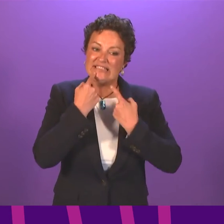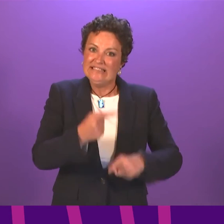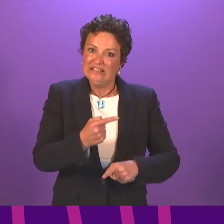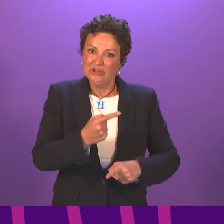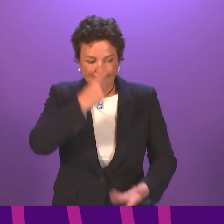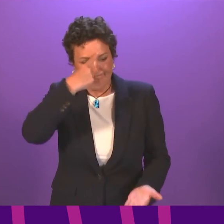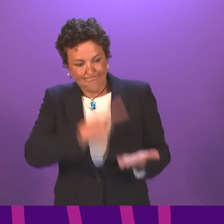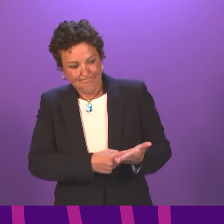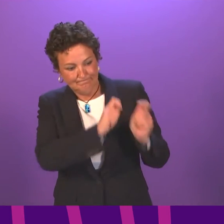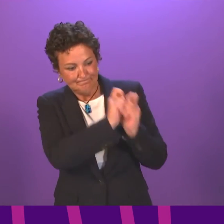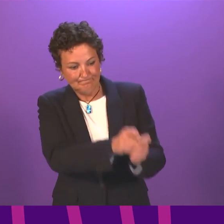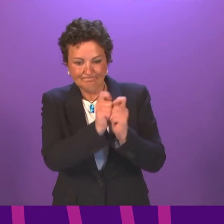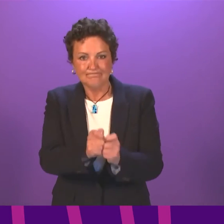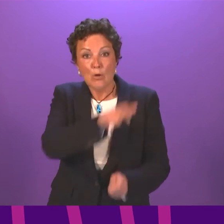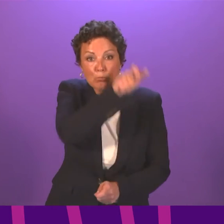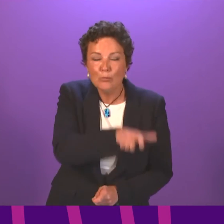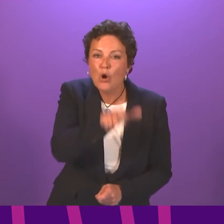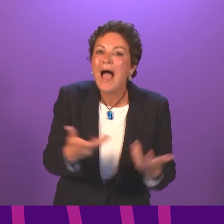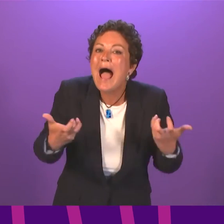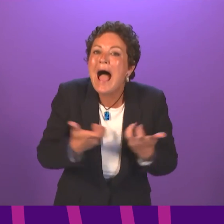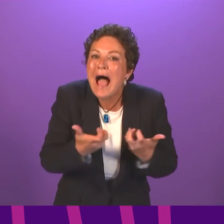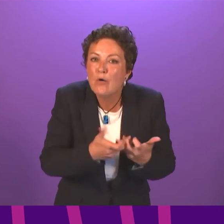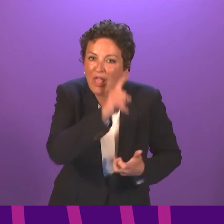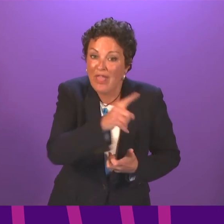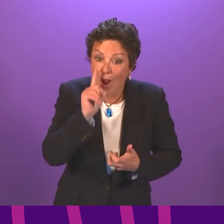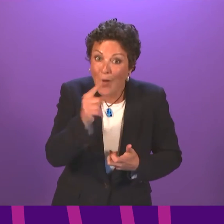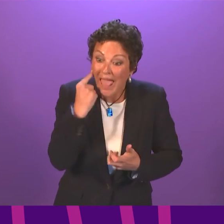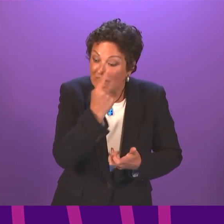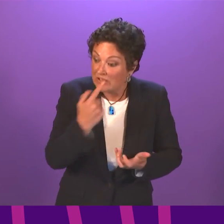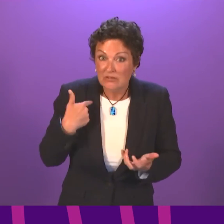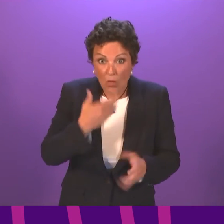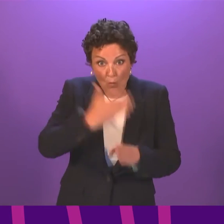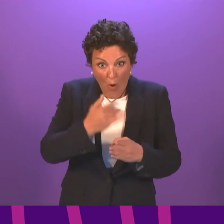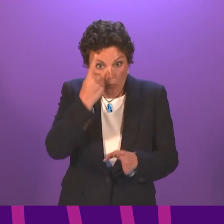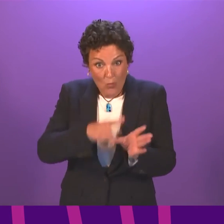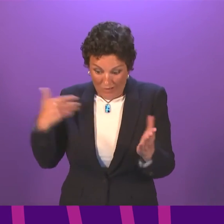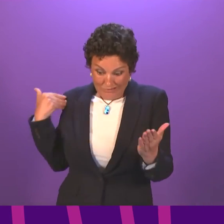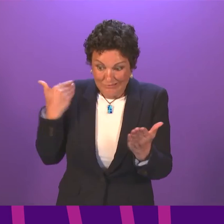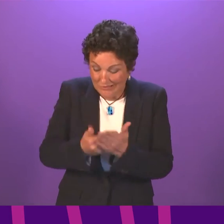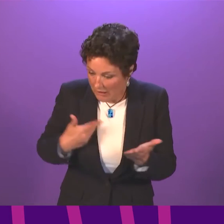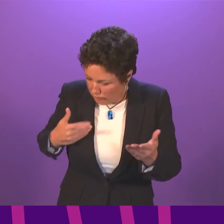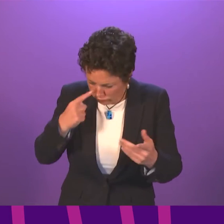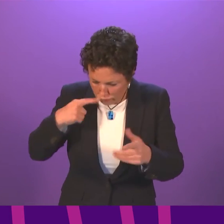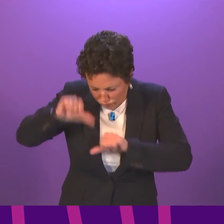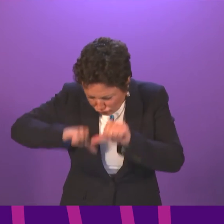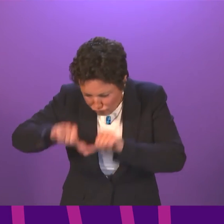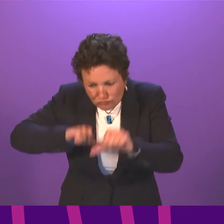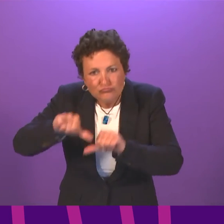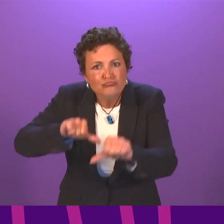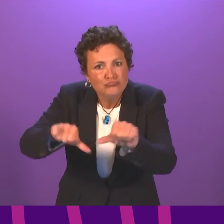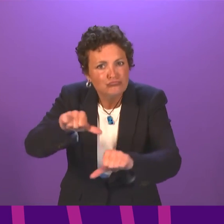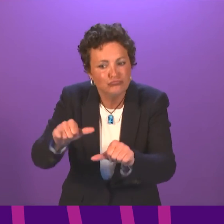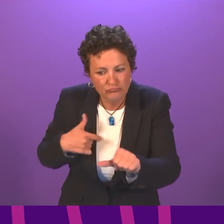arrive at those judgments by looking at the attainment, the work that pupils have done. There are no past results or algorithms that